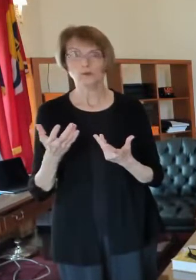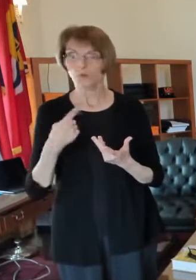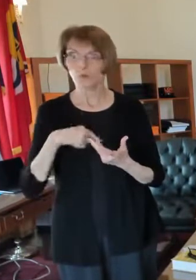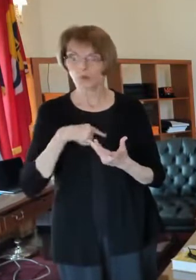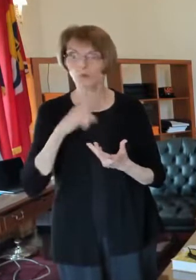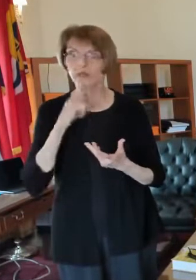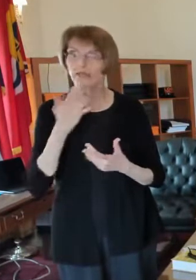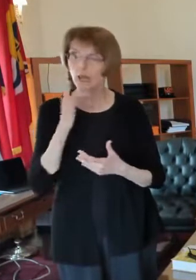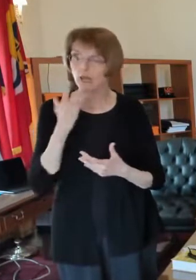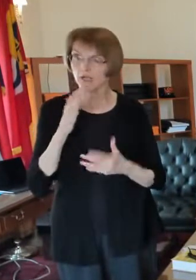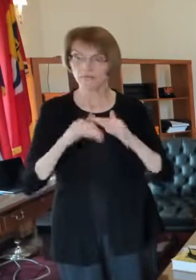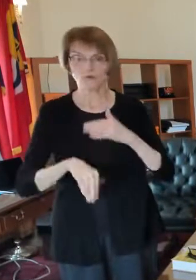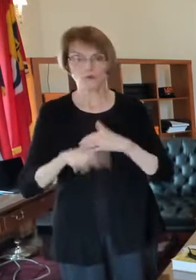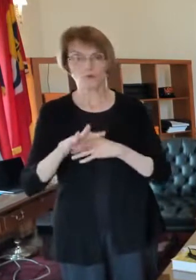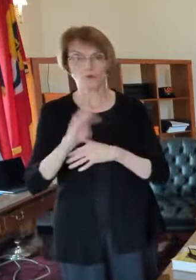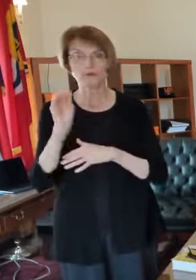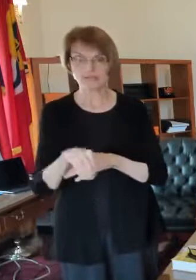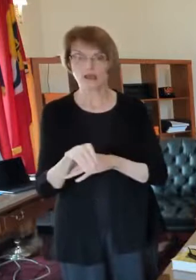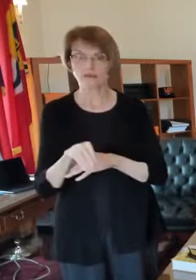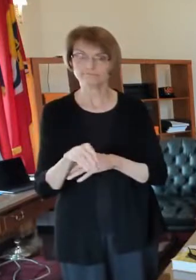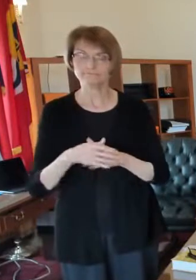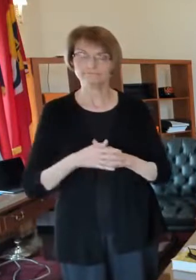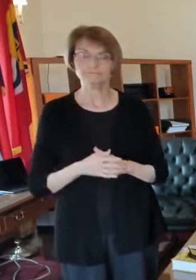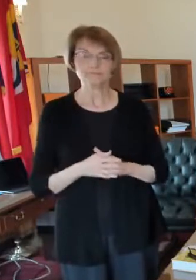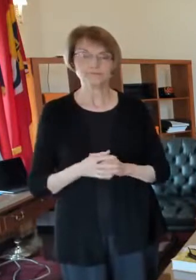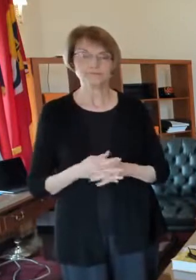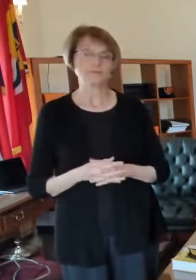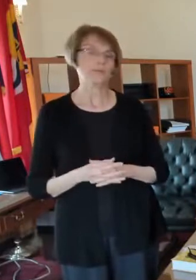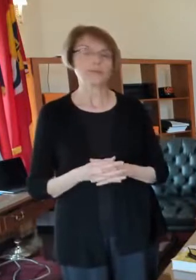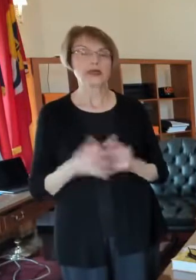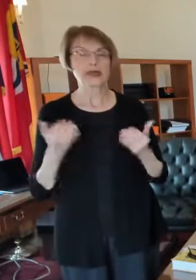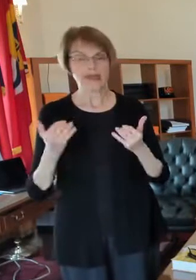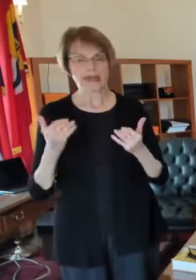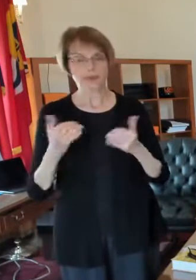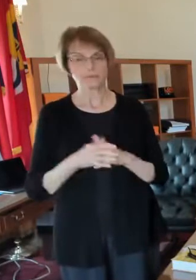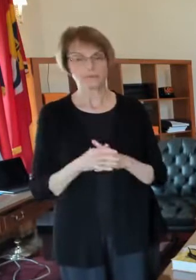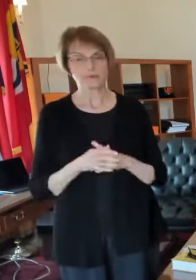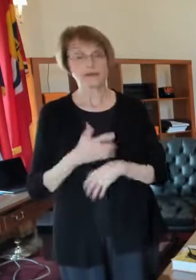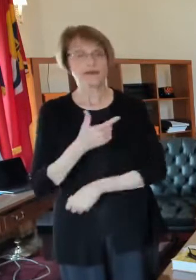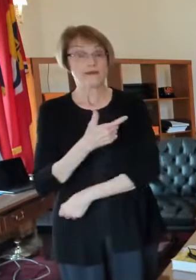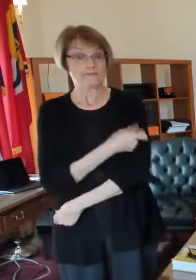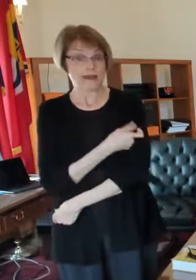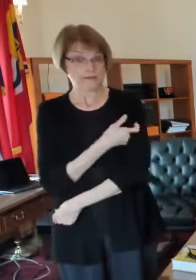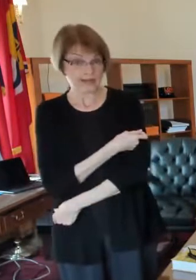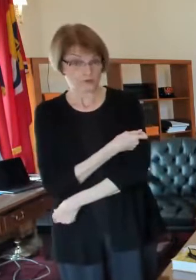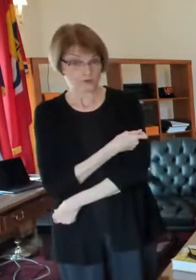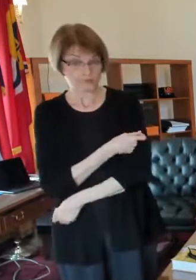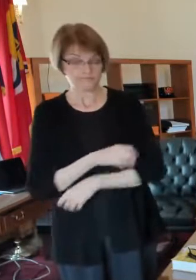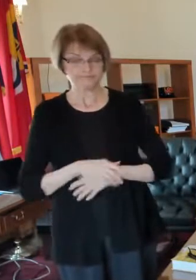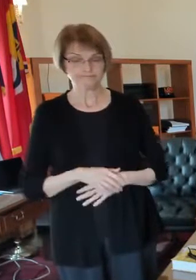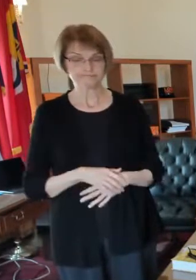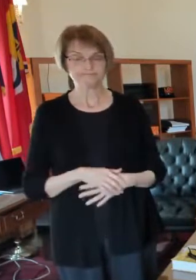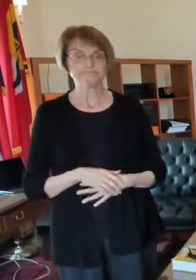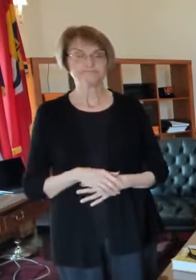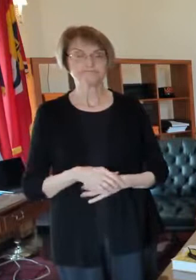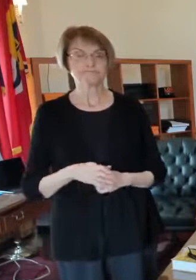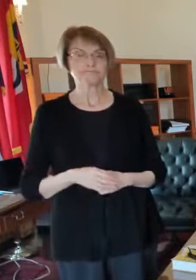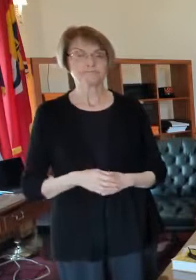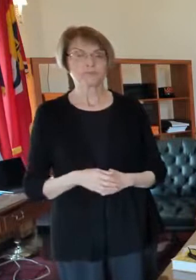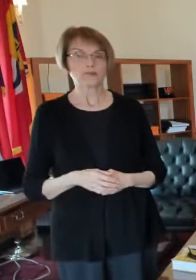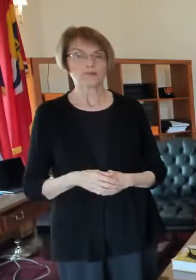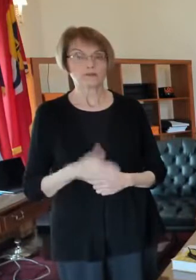being below four percent now with regard to vaccinations you know uh